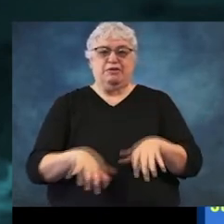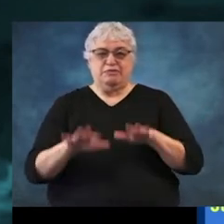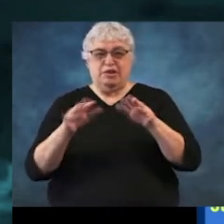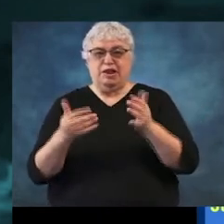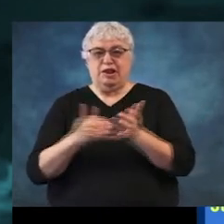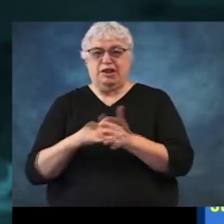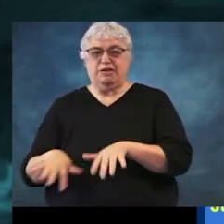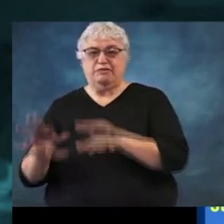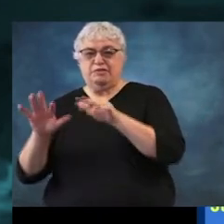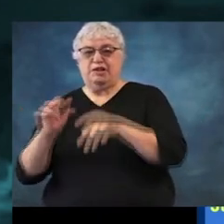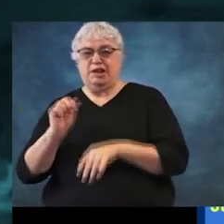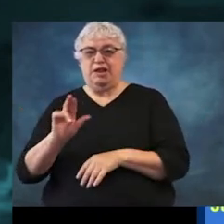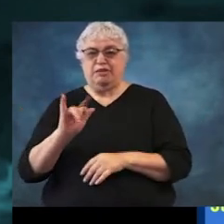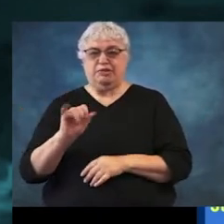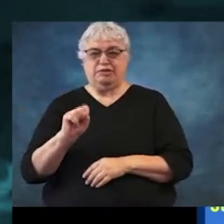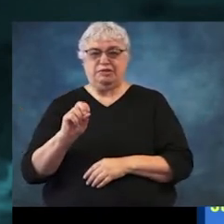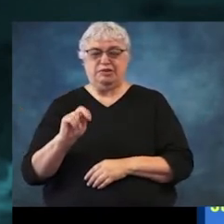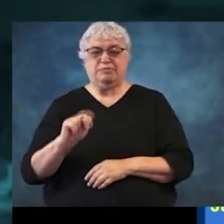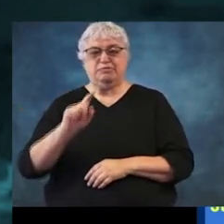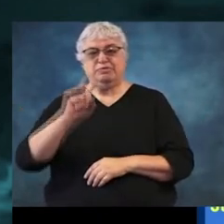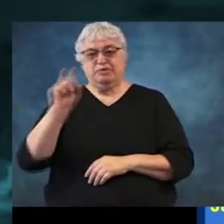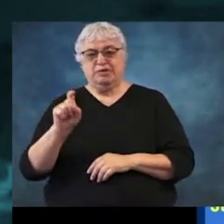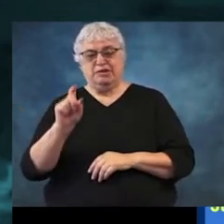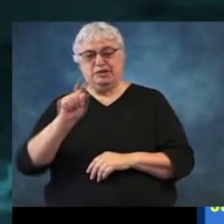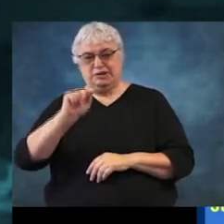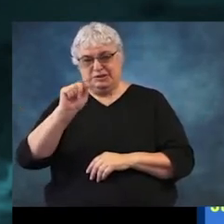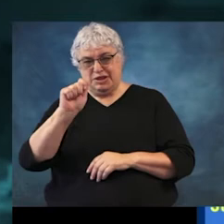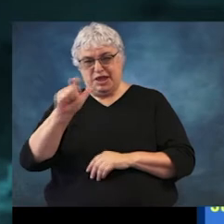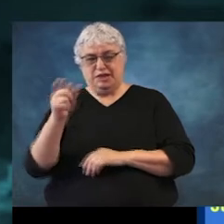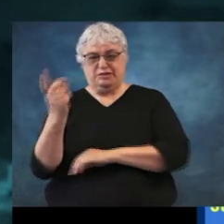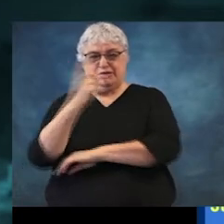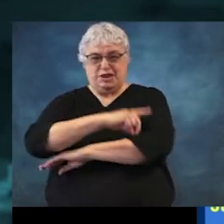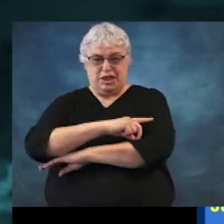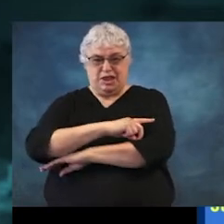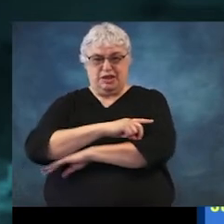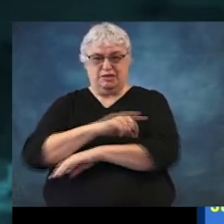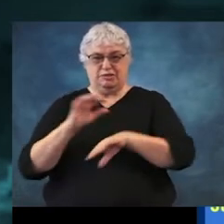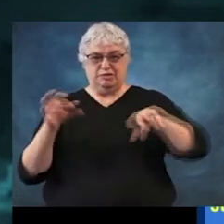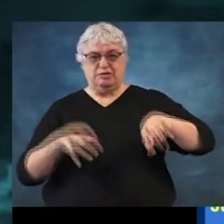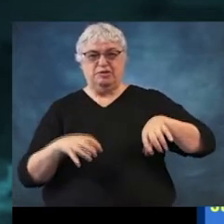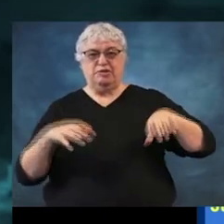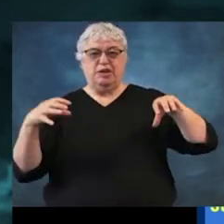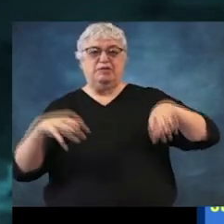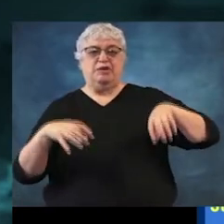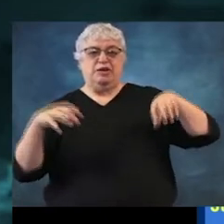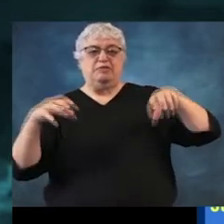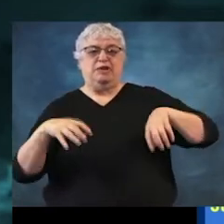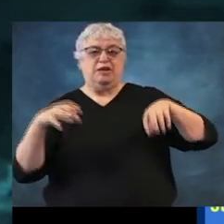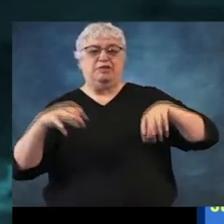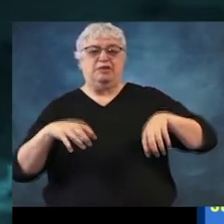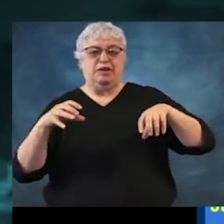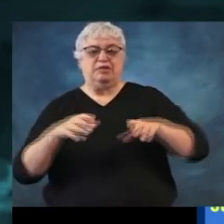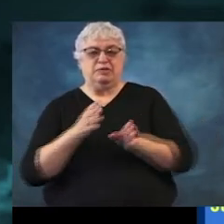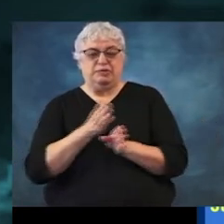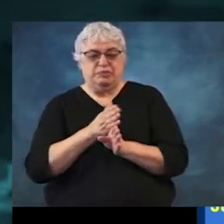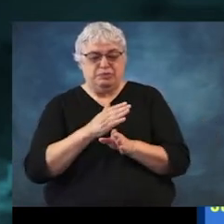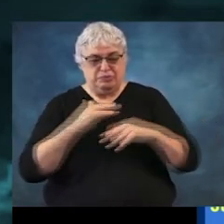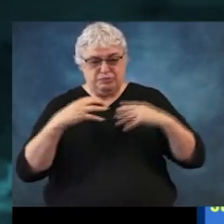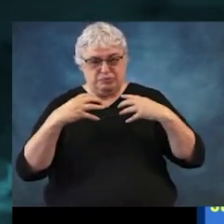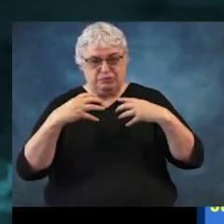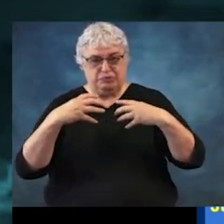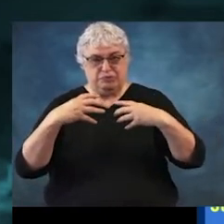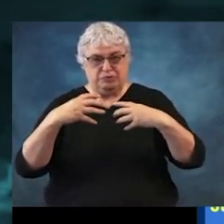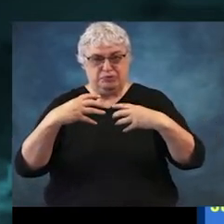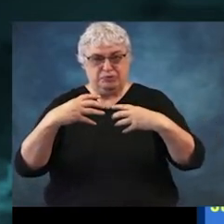Allison. And then we had the Tag State Storm in 2016. This was not a tropical system. This was just heavy rainfall along a very slow-moving